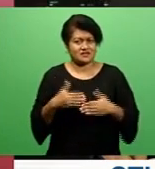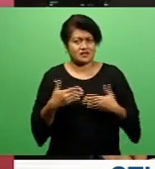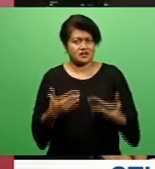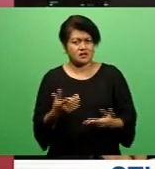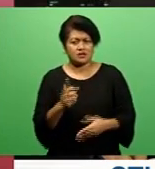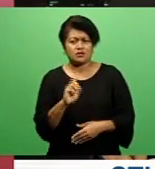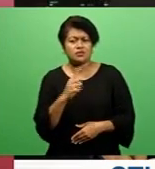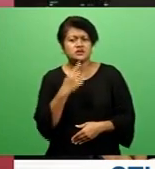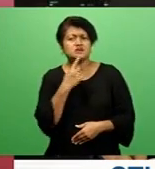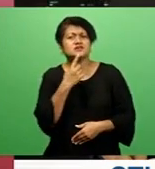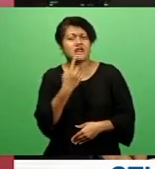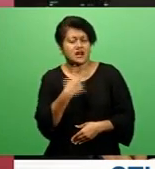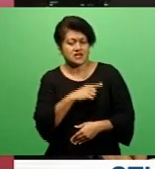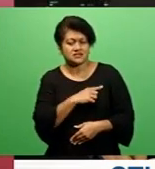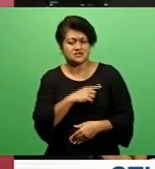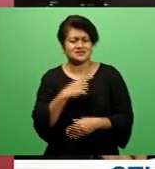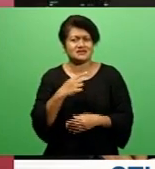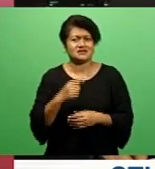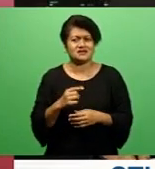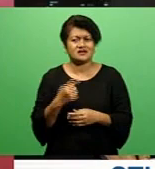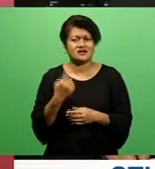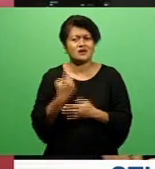about the outcome of today's Sodelpa meeting?